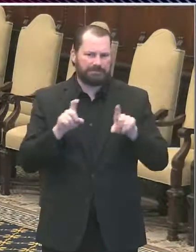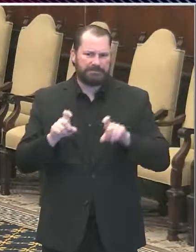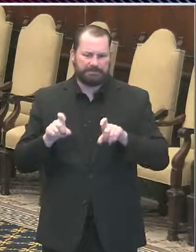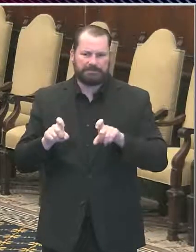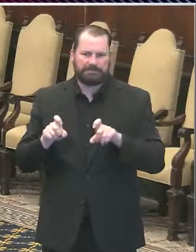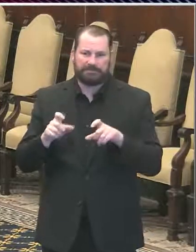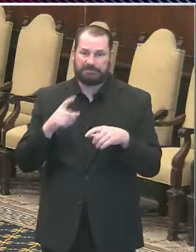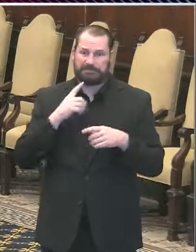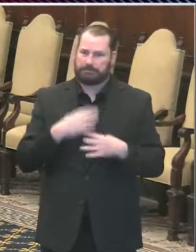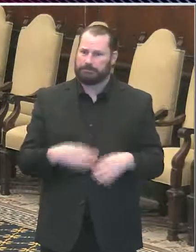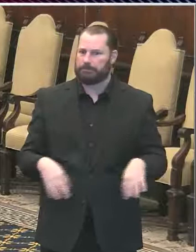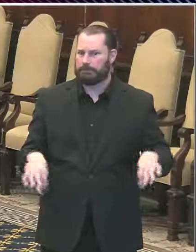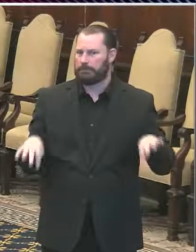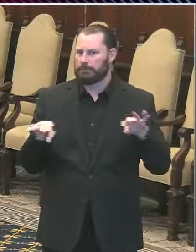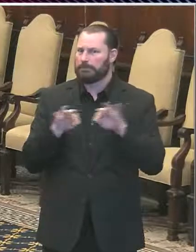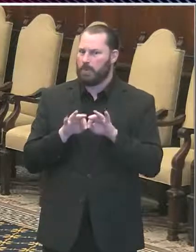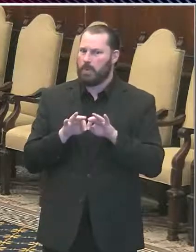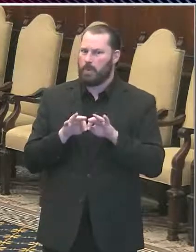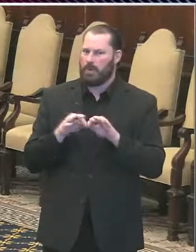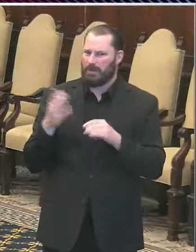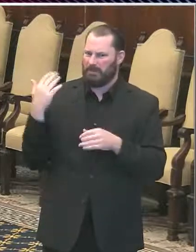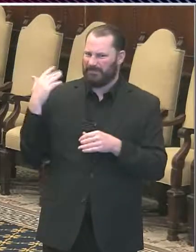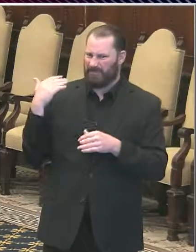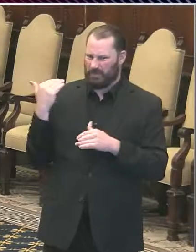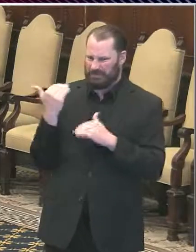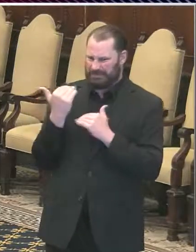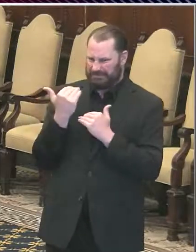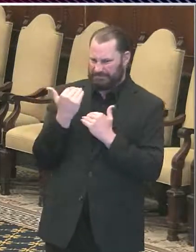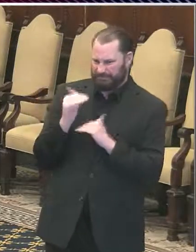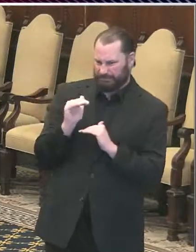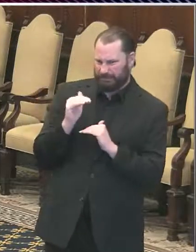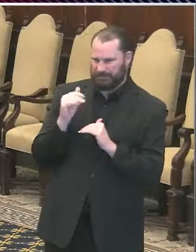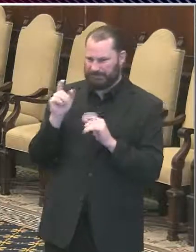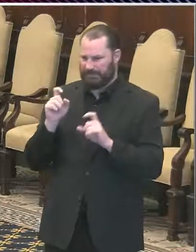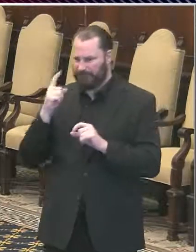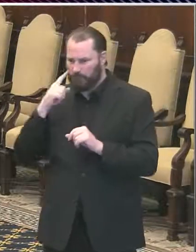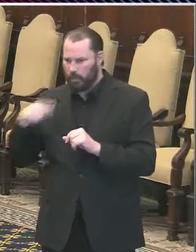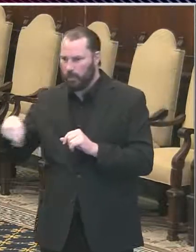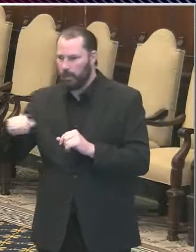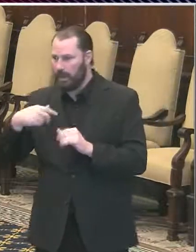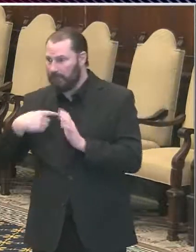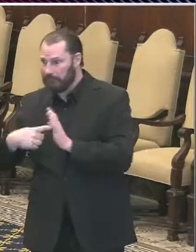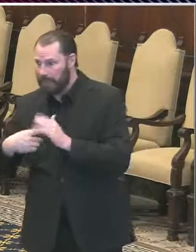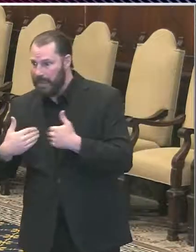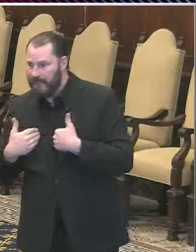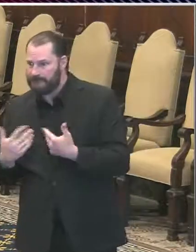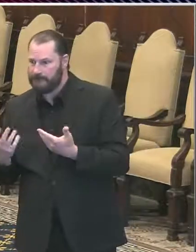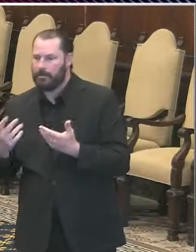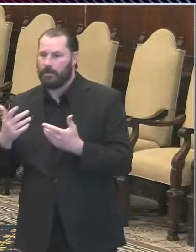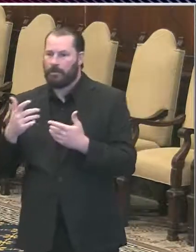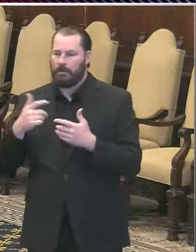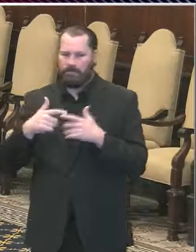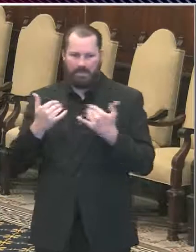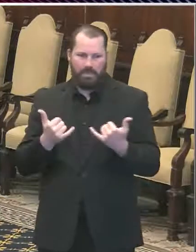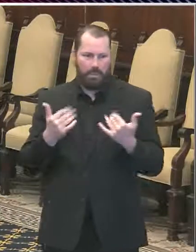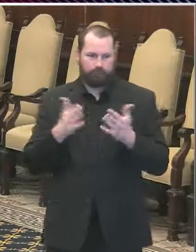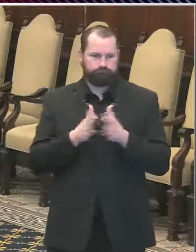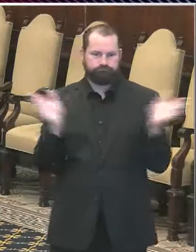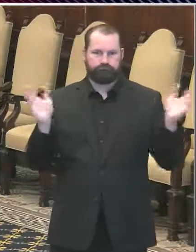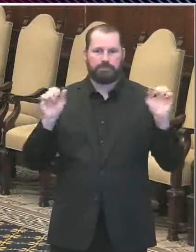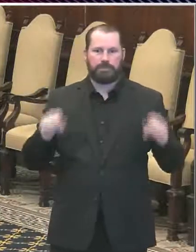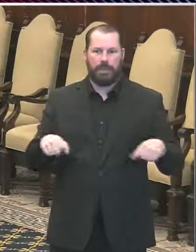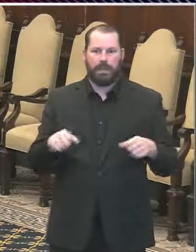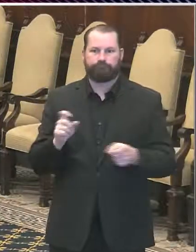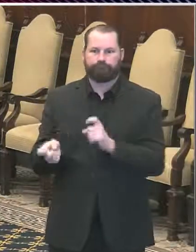previously might have been missing. Now, as far as everyone else who doesn't have symptoms, we frequently get questions at these press conferences